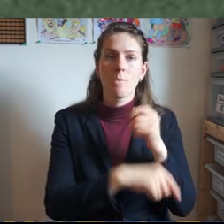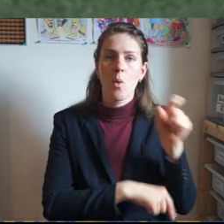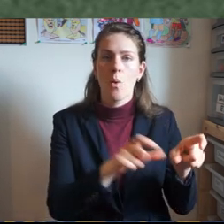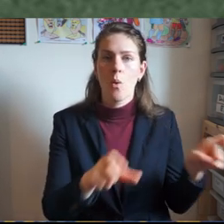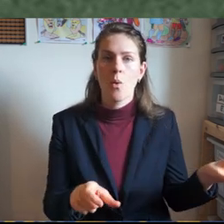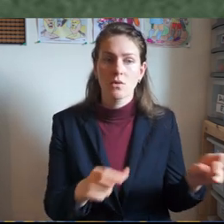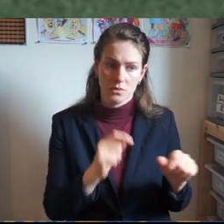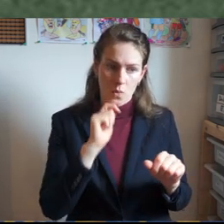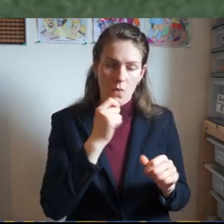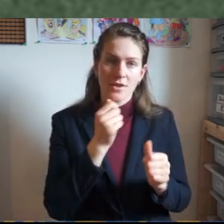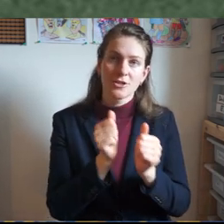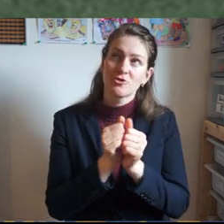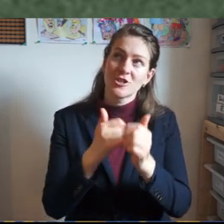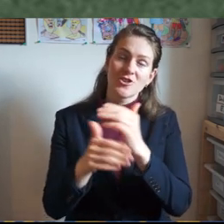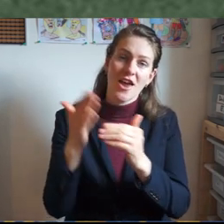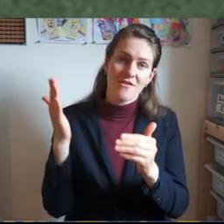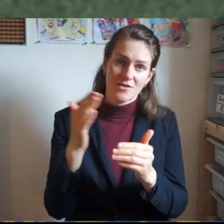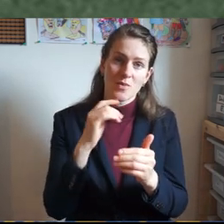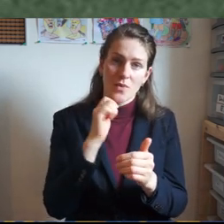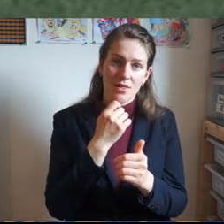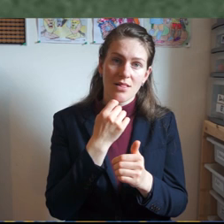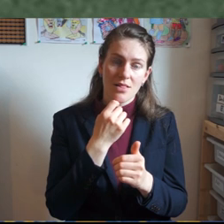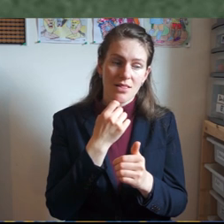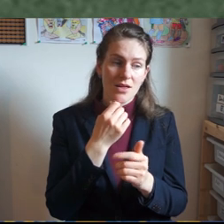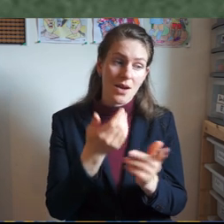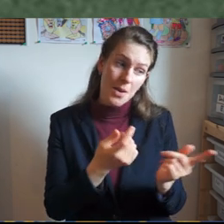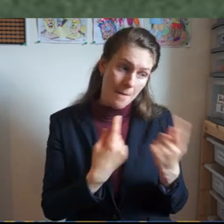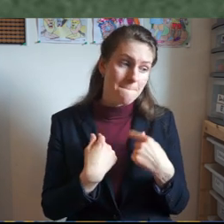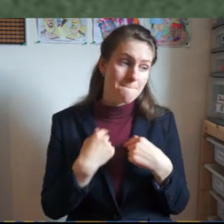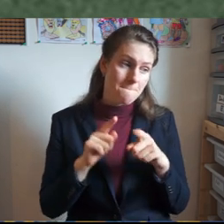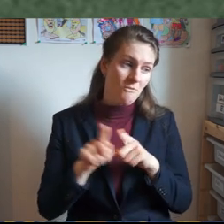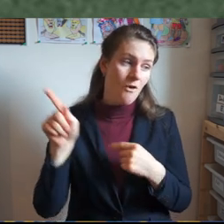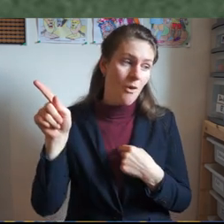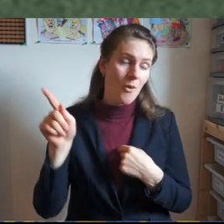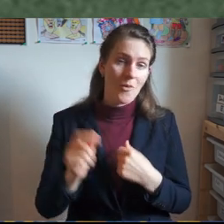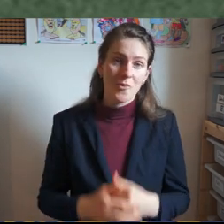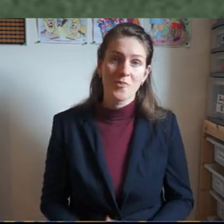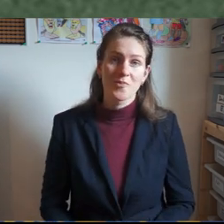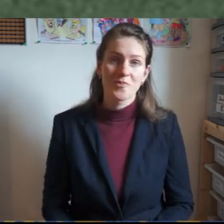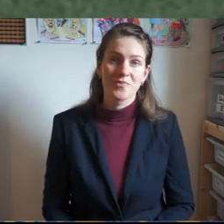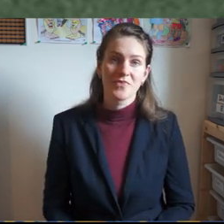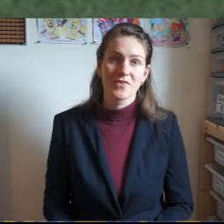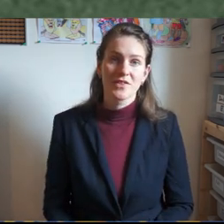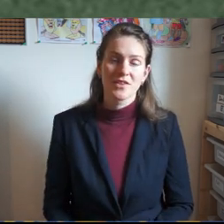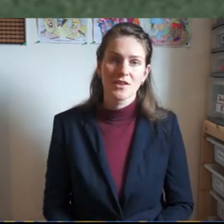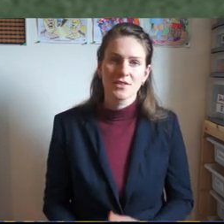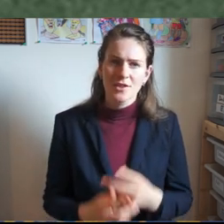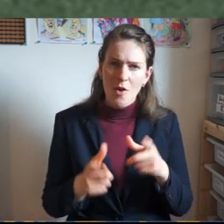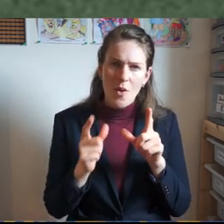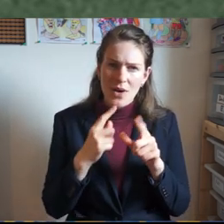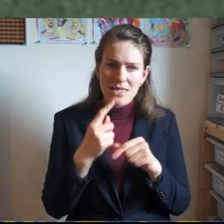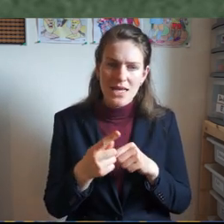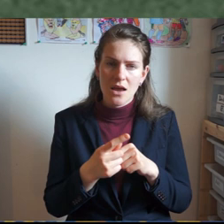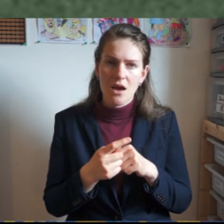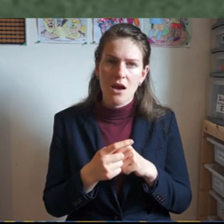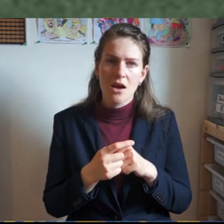and come and follow me you see the Lord doesn't say to him if you do these things